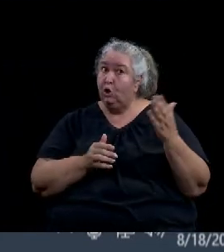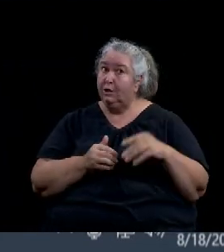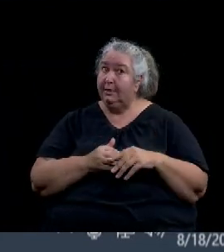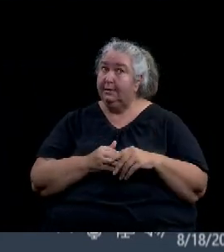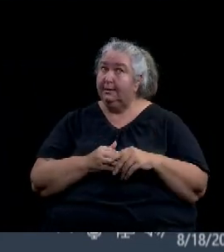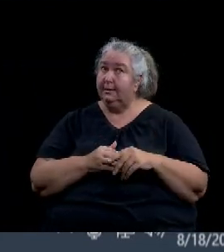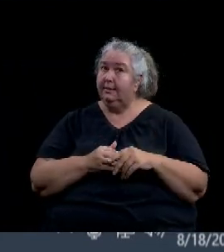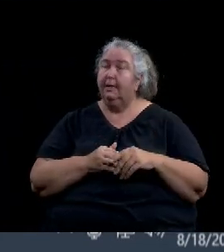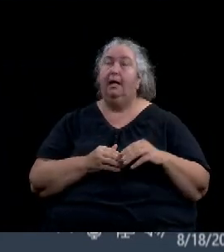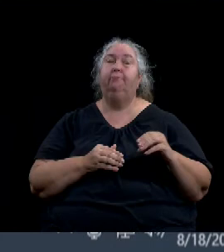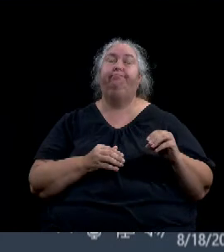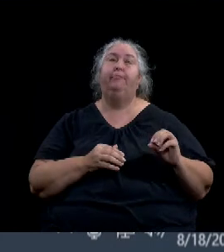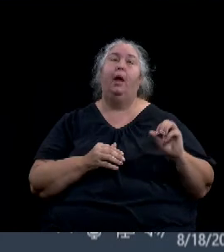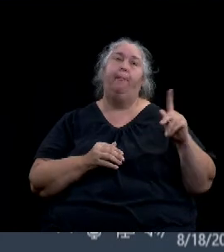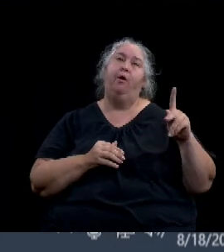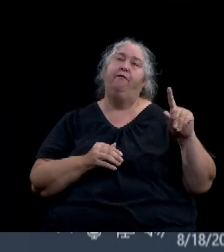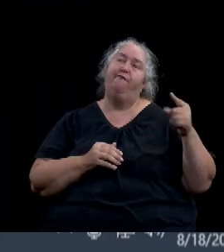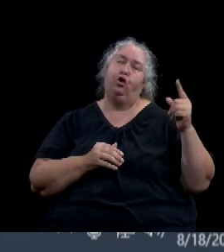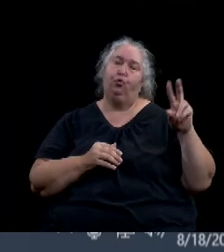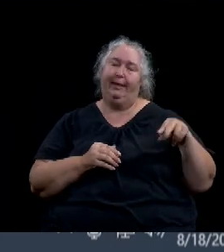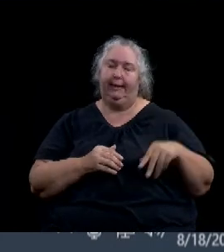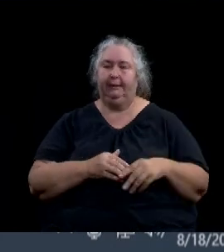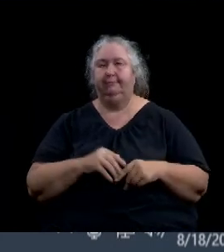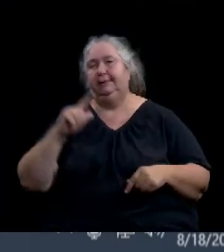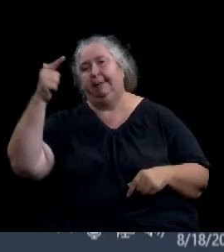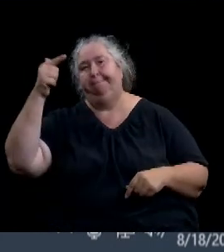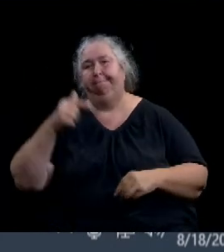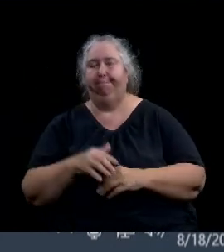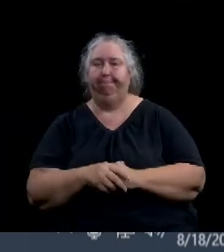Second. I have a motion and a second. discussion?